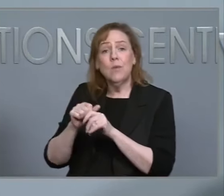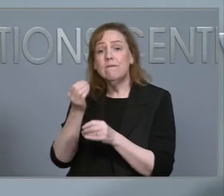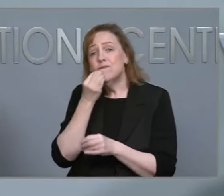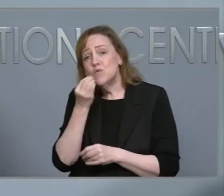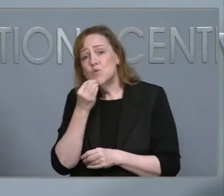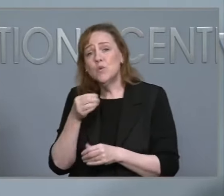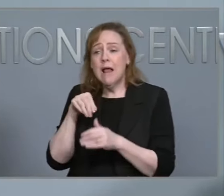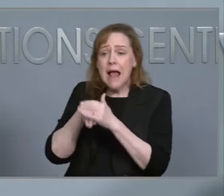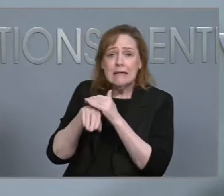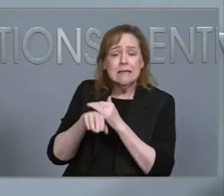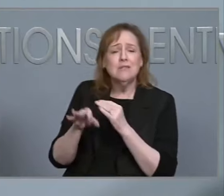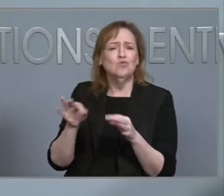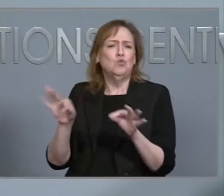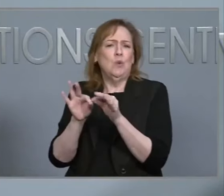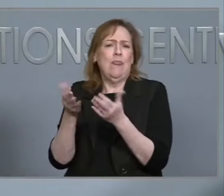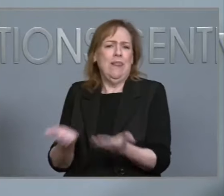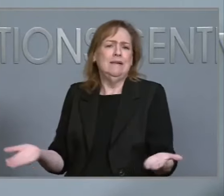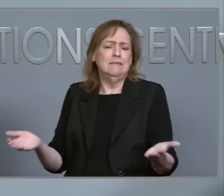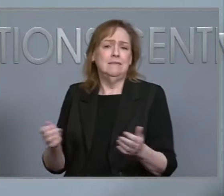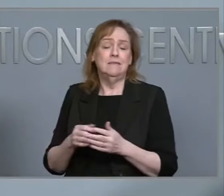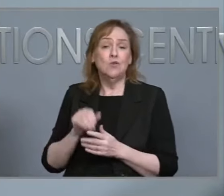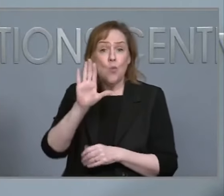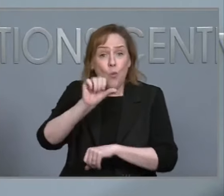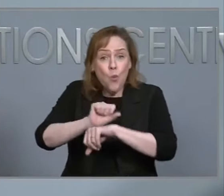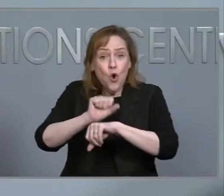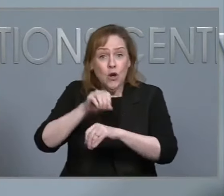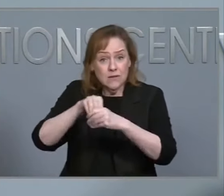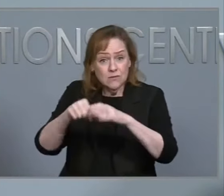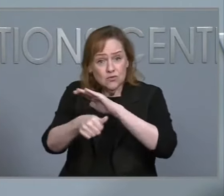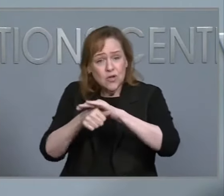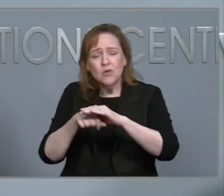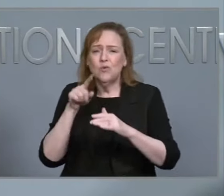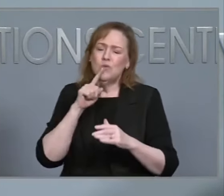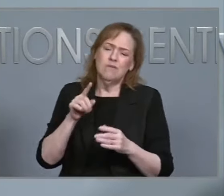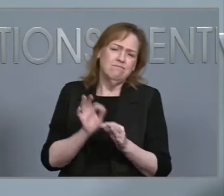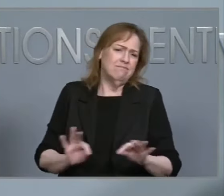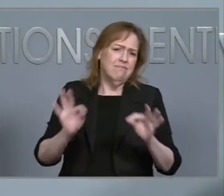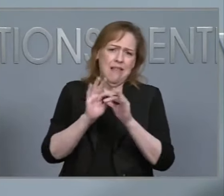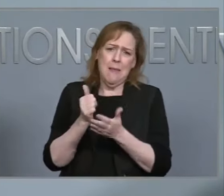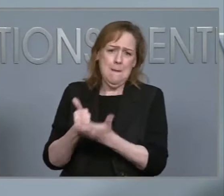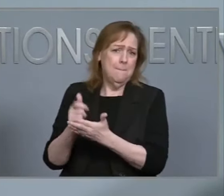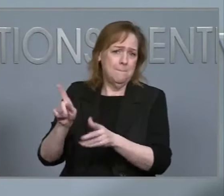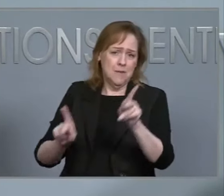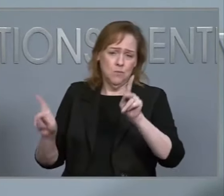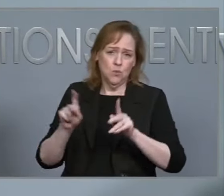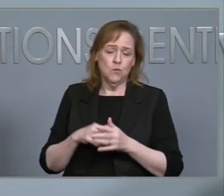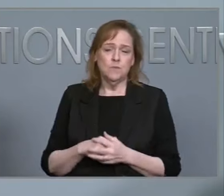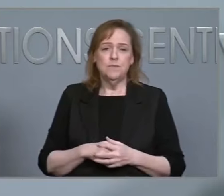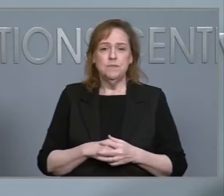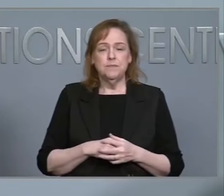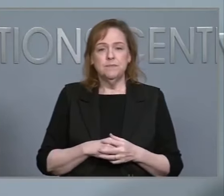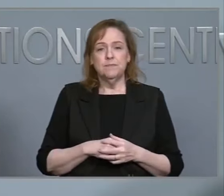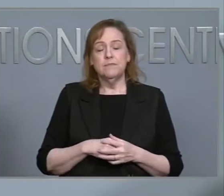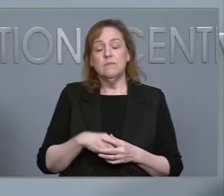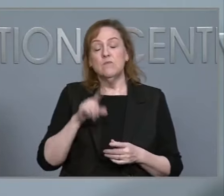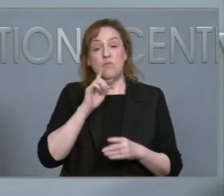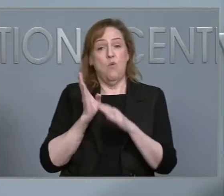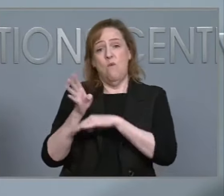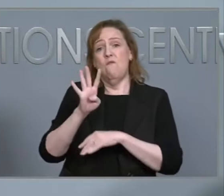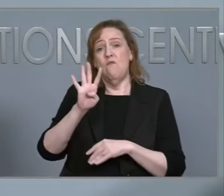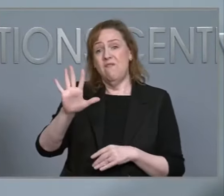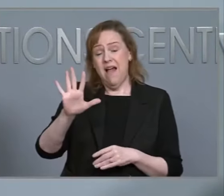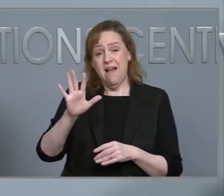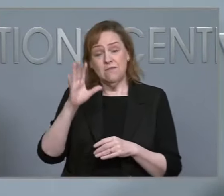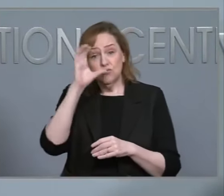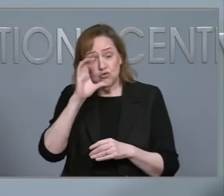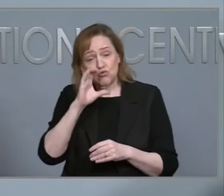resources. The work you are doing is vital to helping our residents. There are over 45 search and rescue teams engaged in